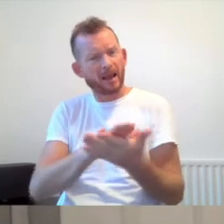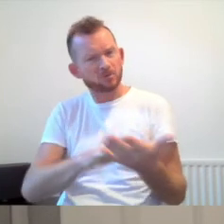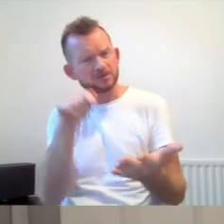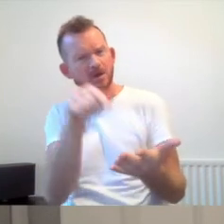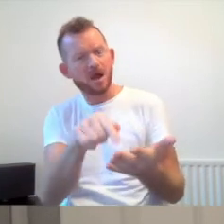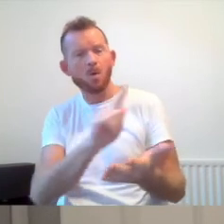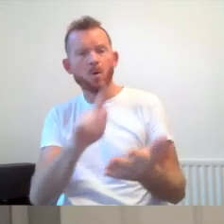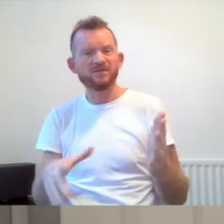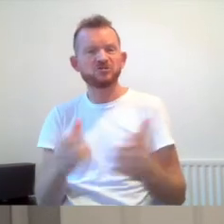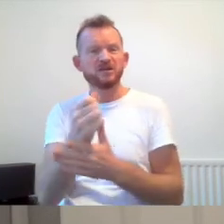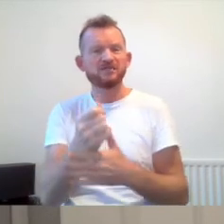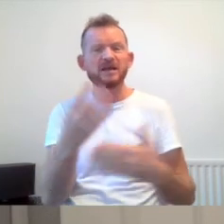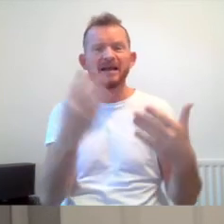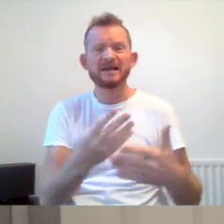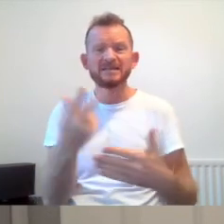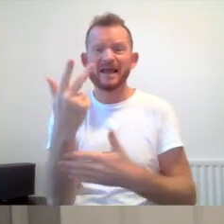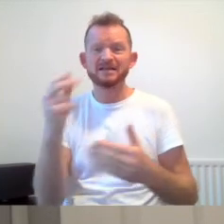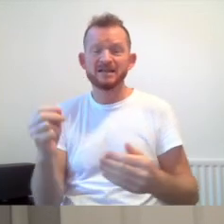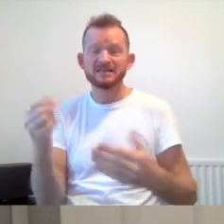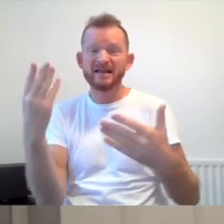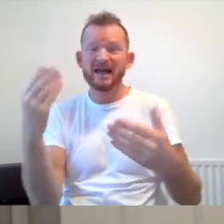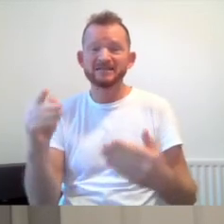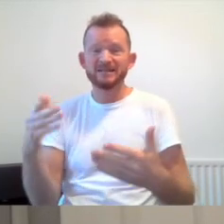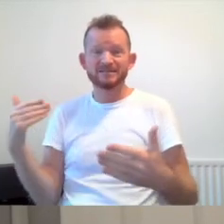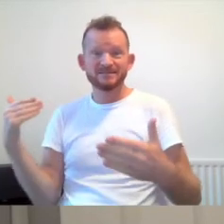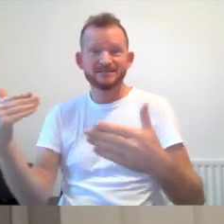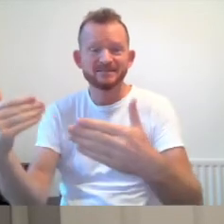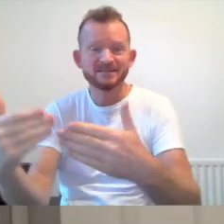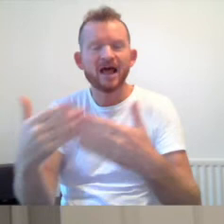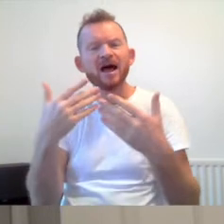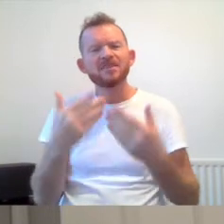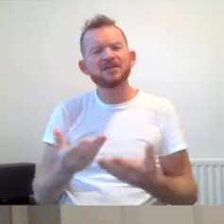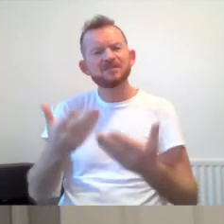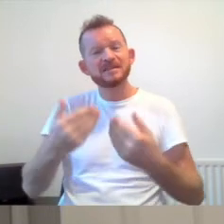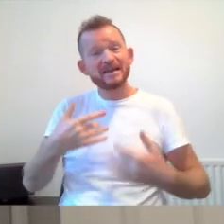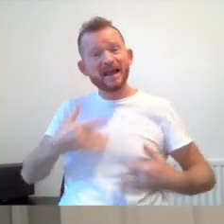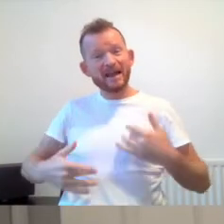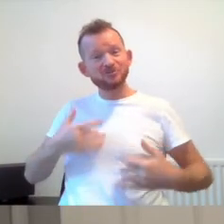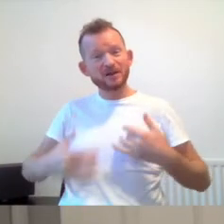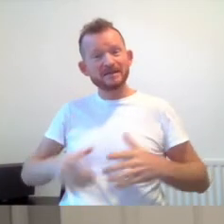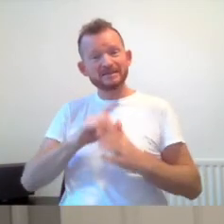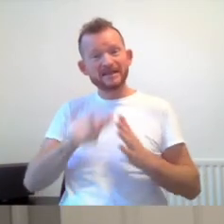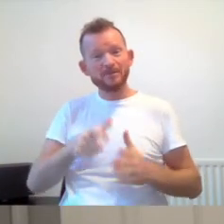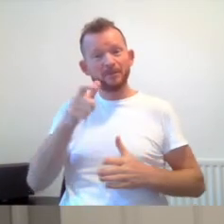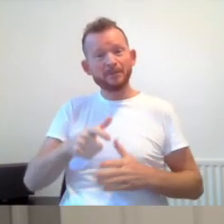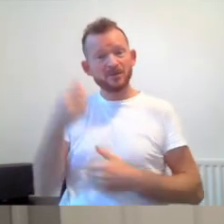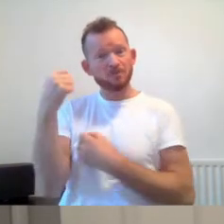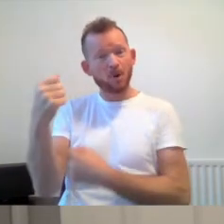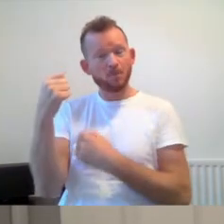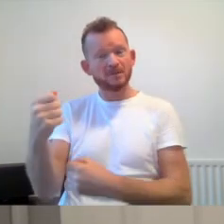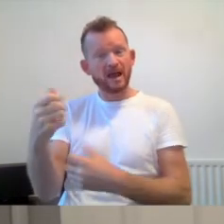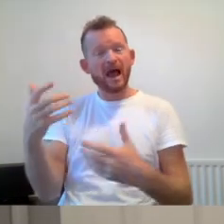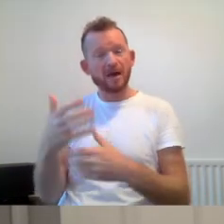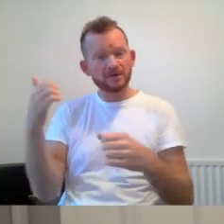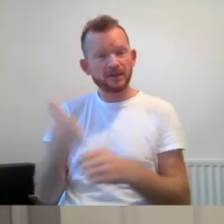1980s and 90s. Thank you for taking an interest in the disabled people's movement, and how that has made a real impact on the